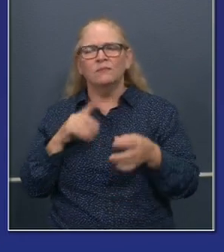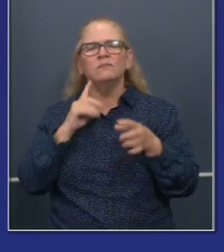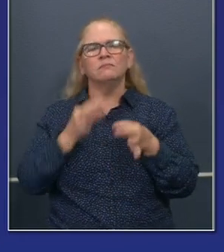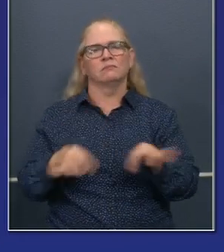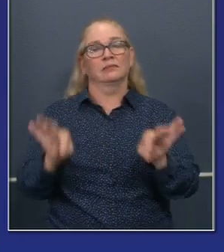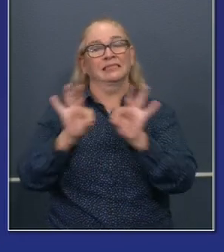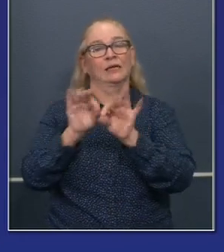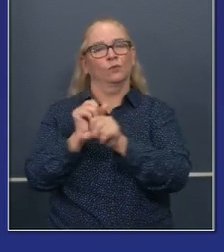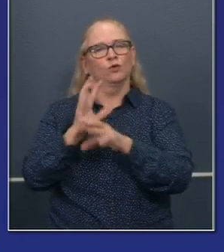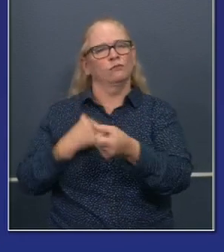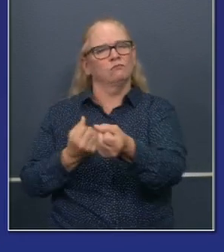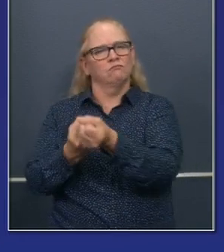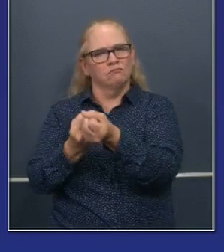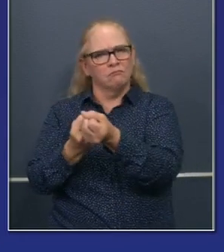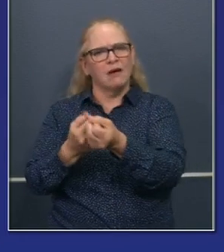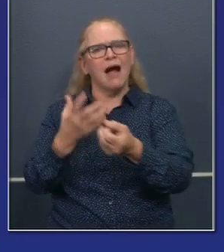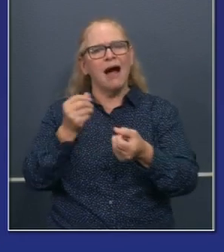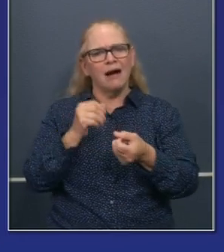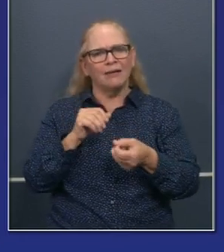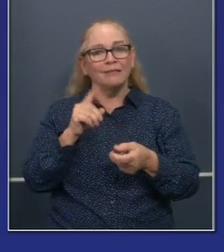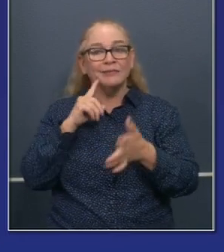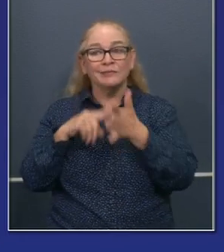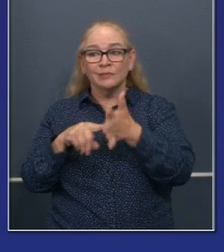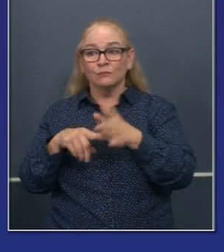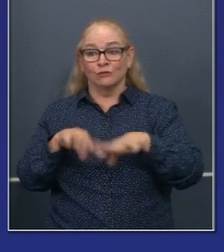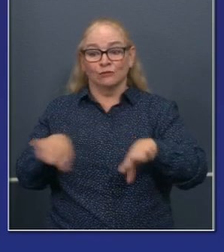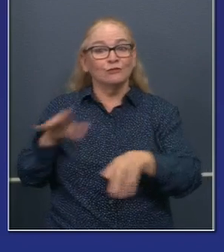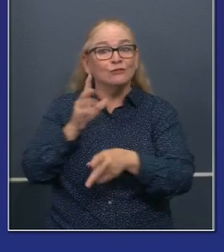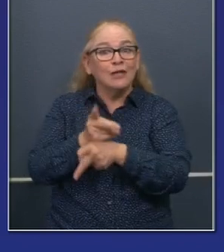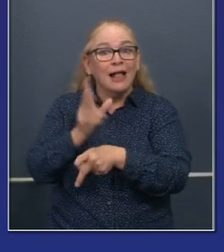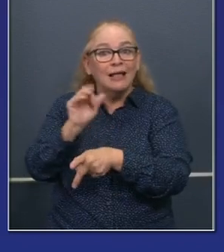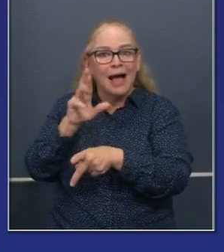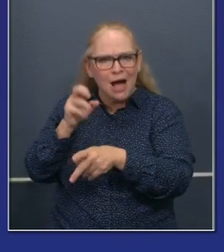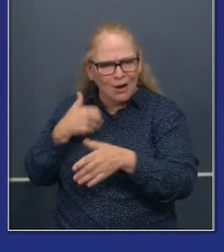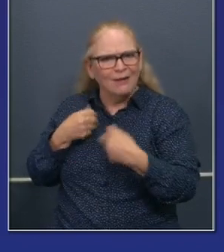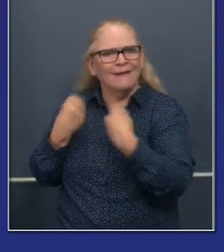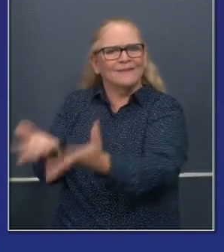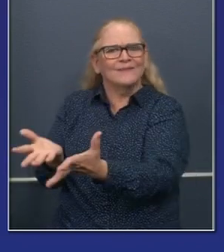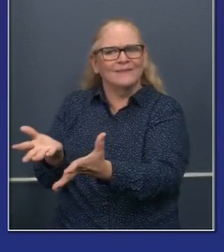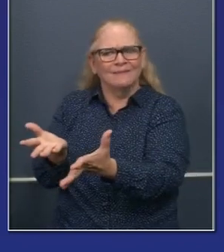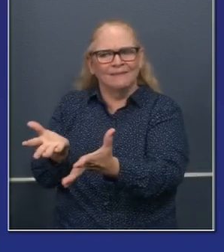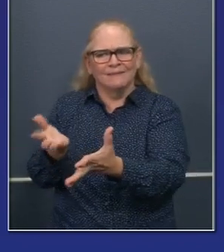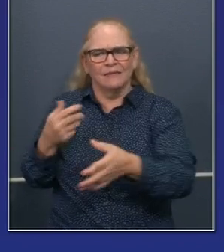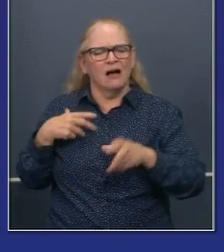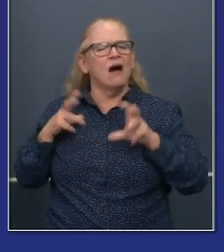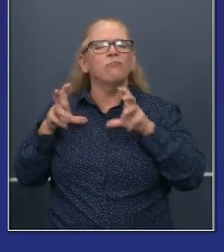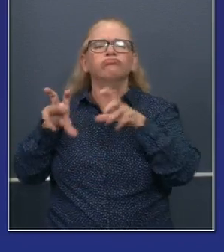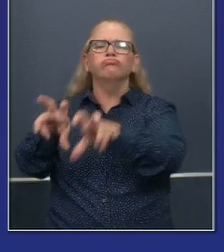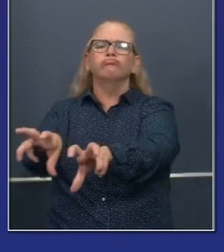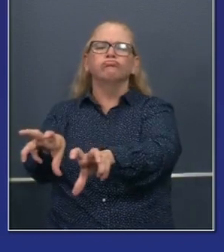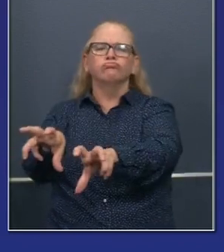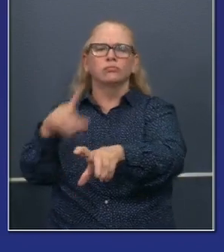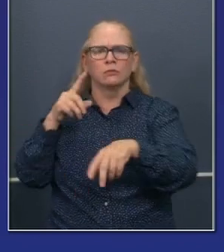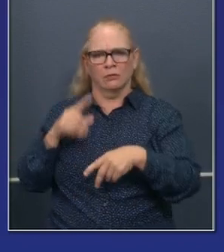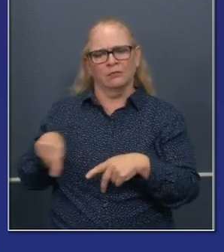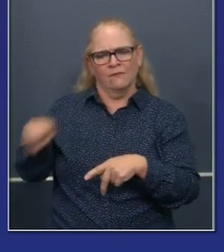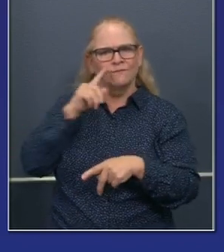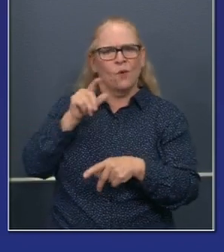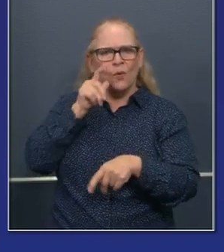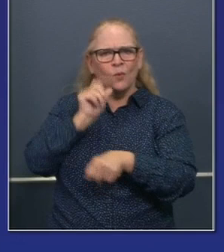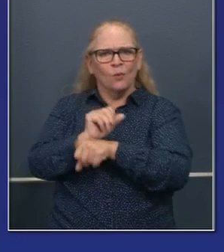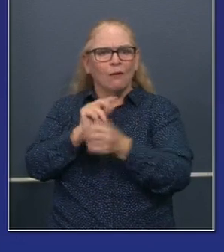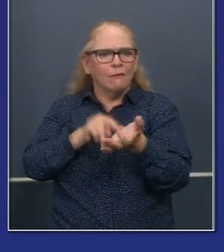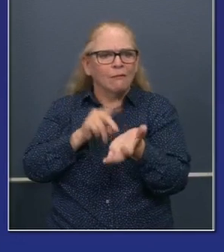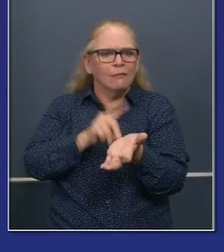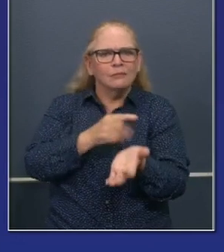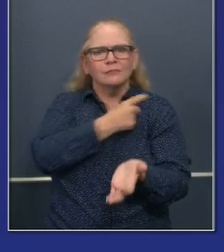support through childcare contributions, tens of millions of dollars we put in place to support those frontline workers to help